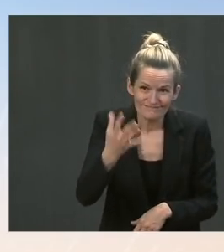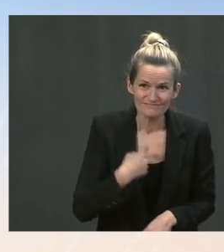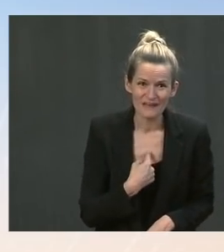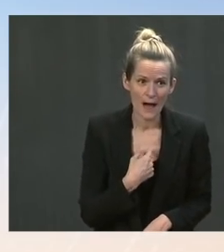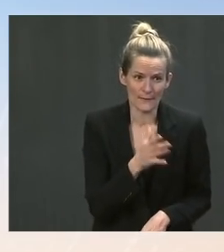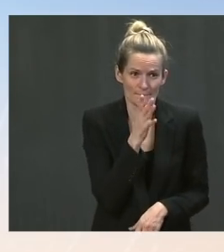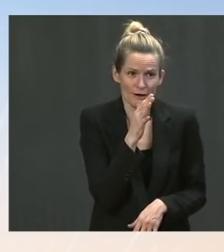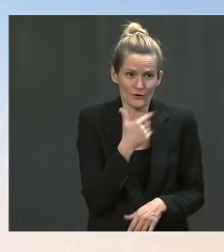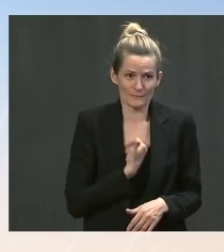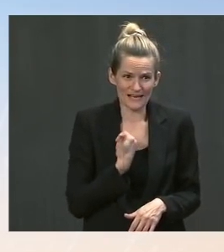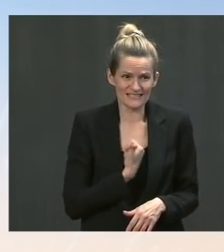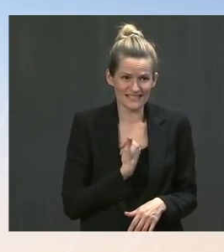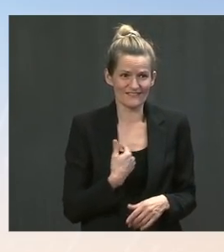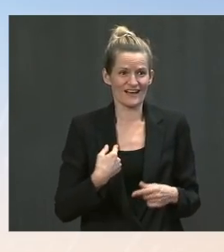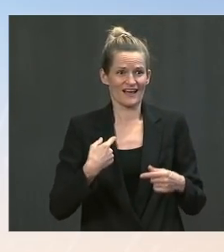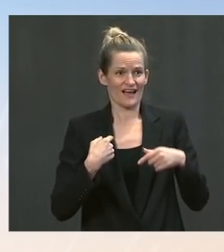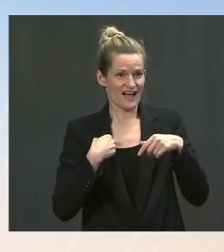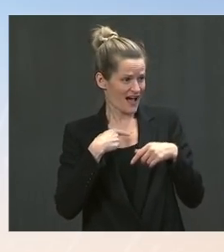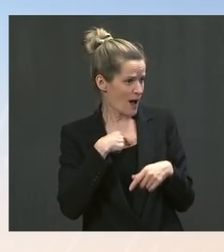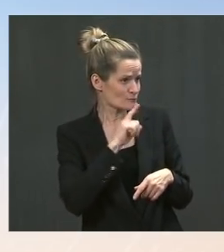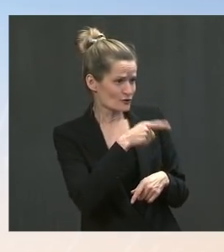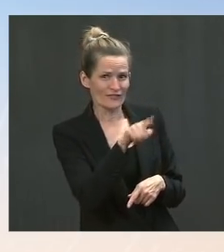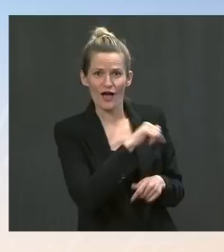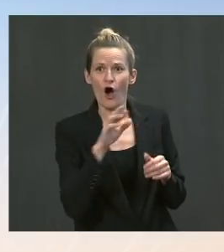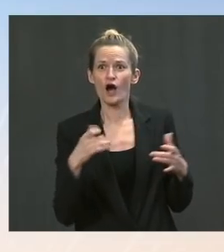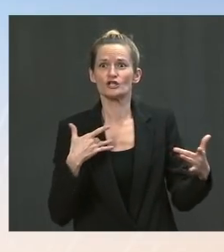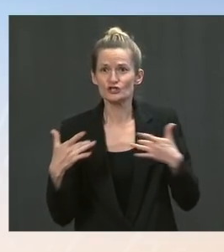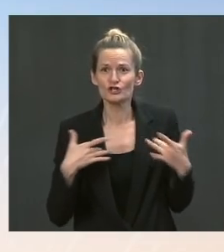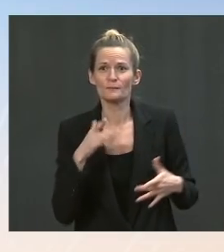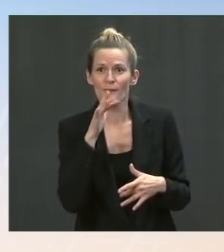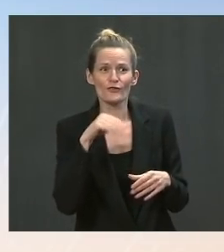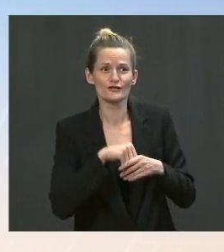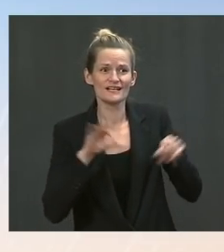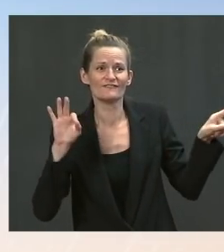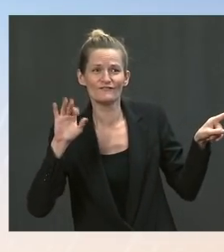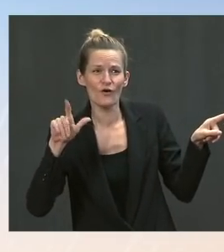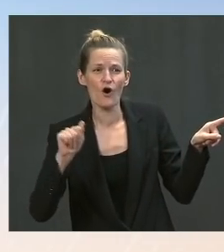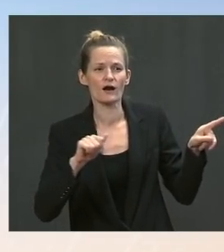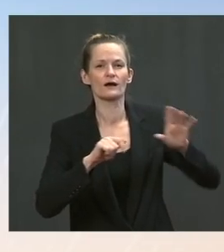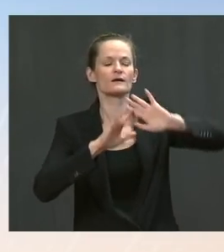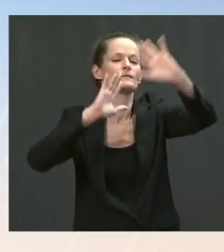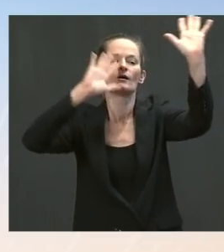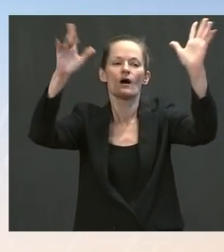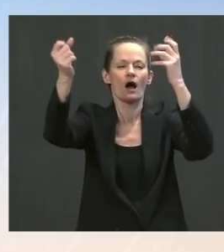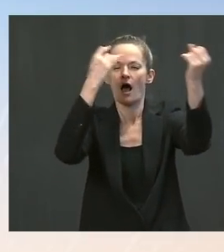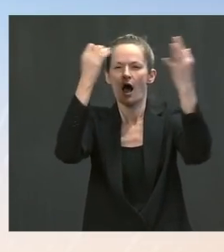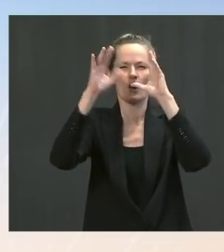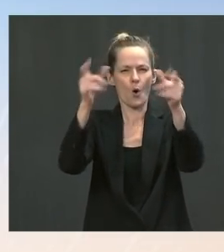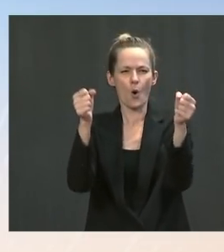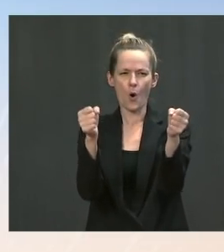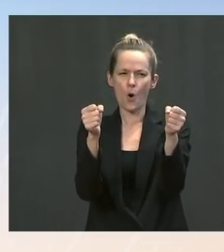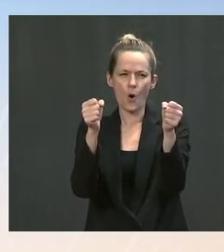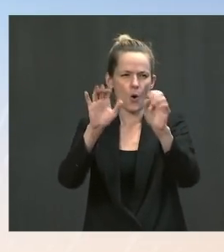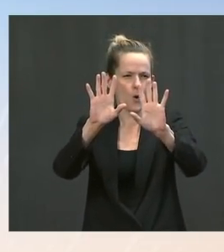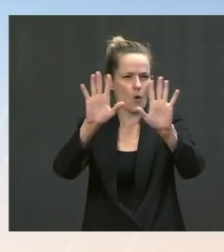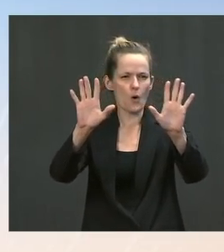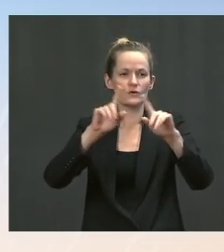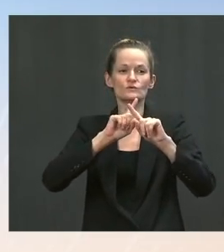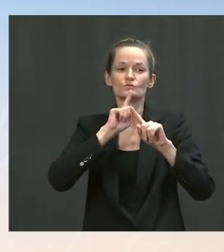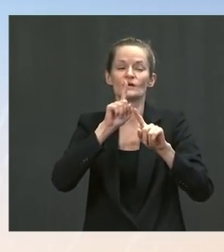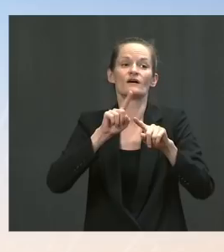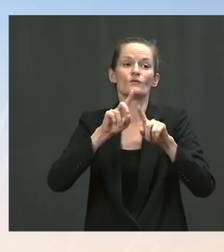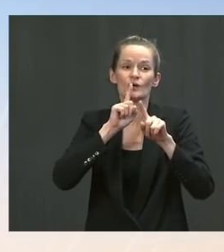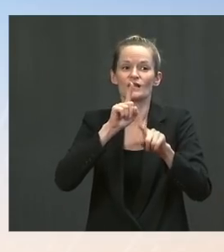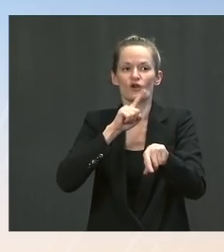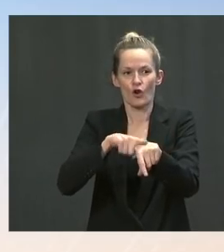mothers in Florida. The The I think we're going to have to continue. Go ahead. I think we've got to continue. Go ahead. You had a very long question. We've got to continue.